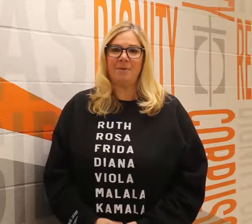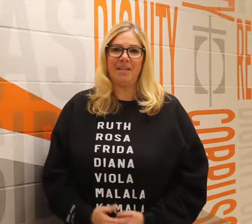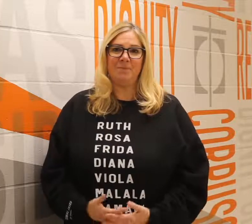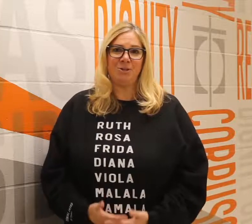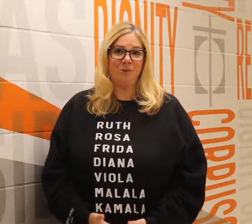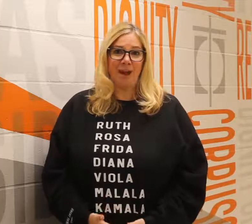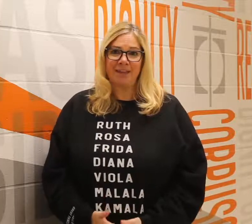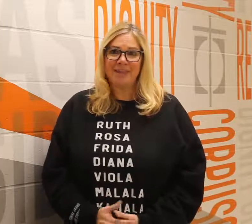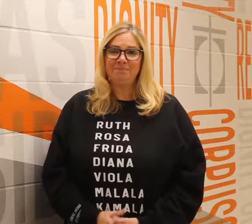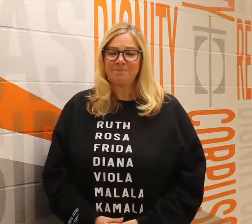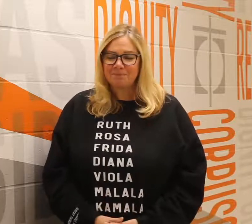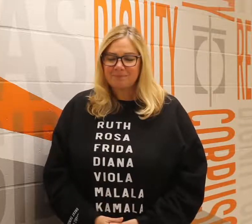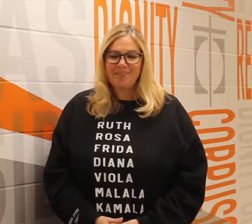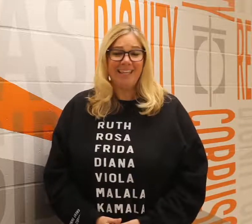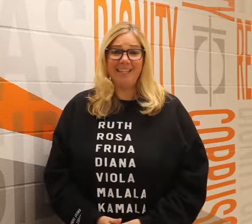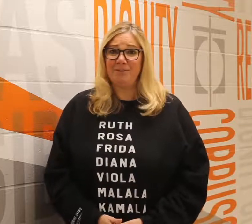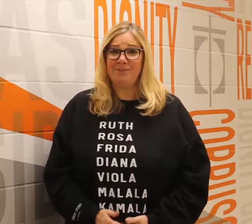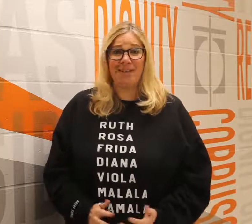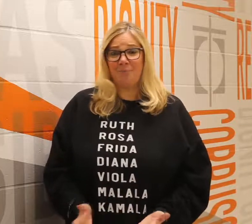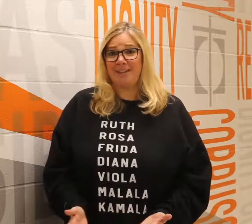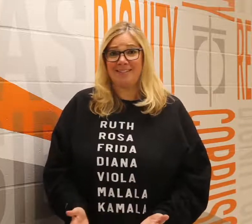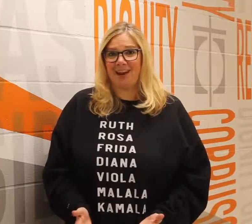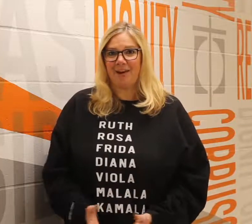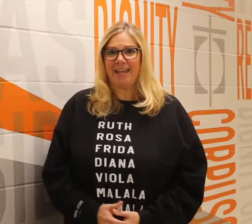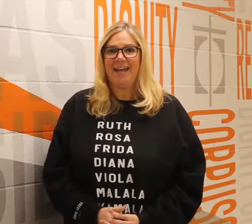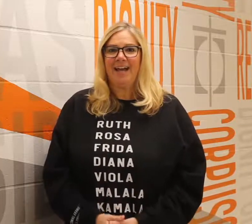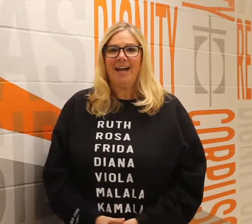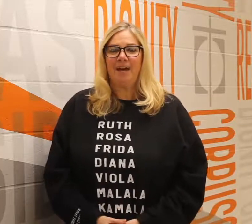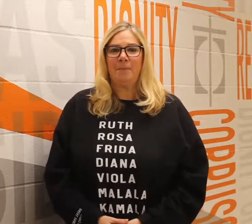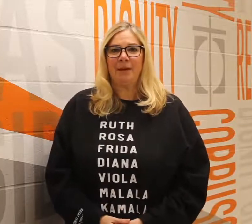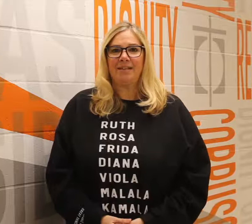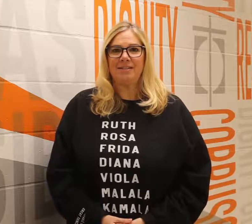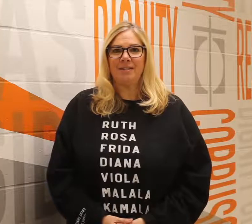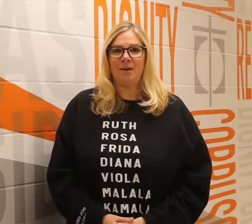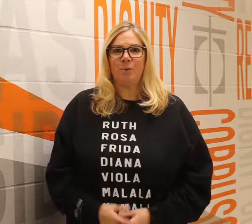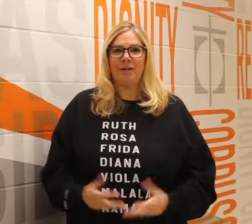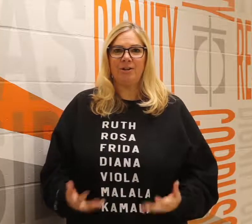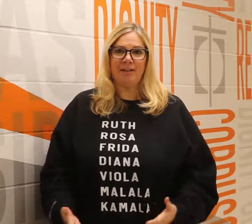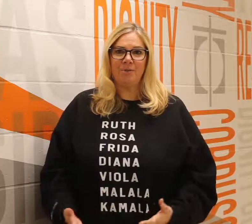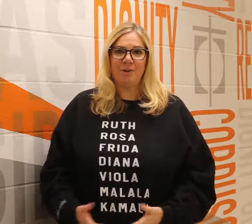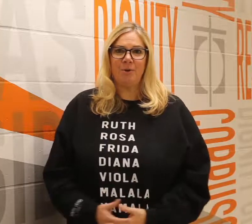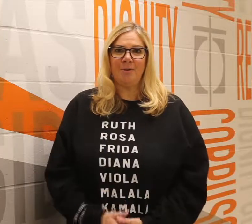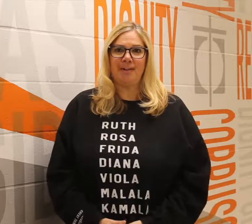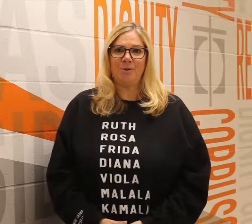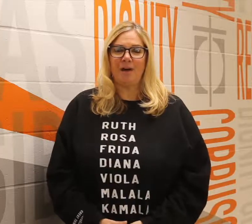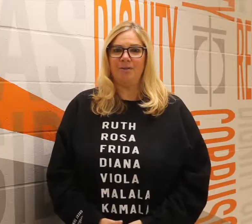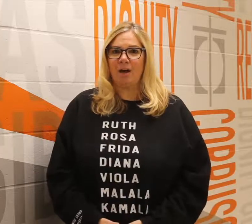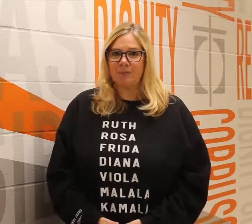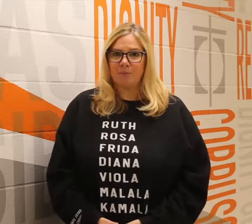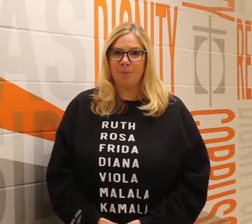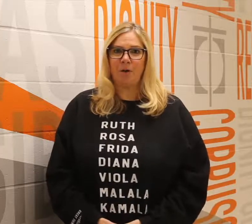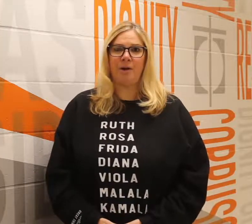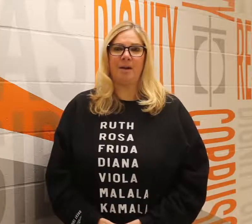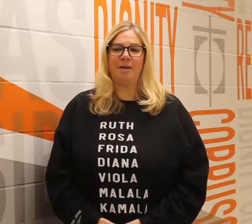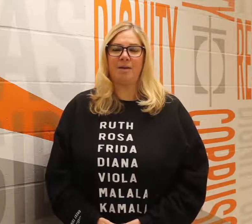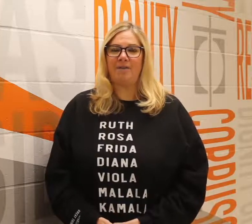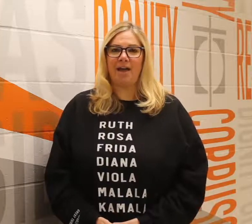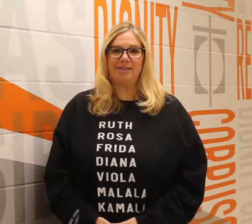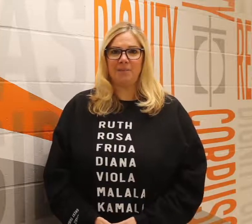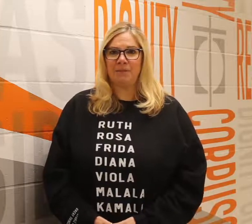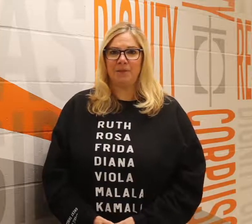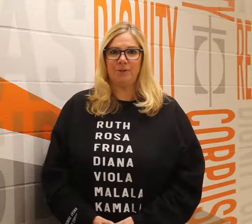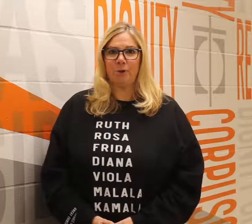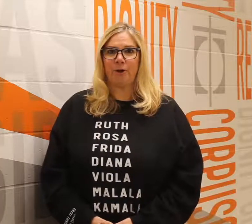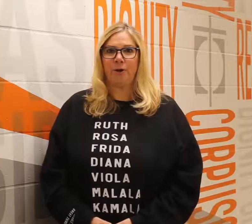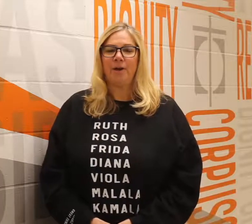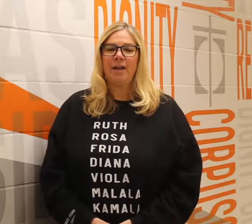it can be nerve-wracking it can be downright scary but we're here to let you know that you have a lot of support you have